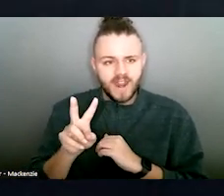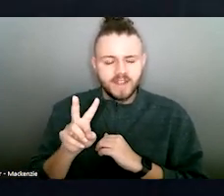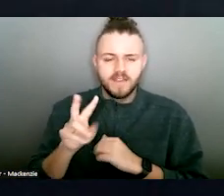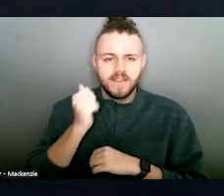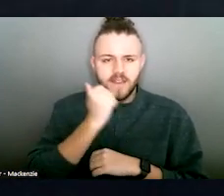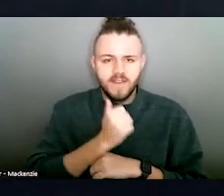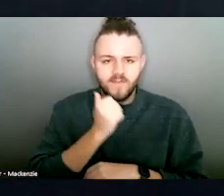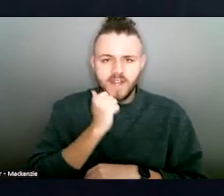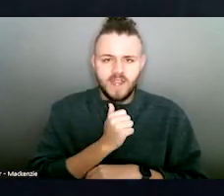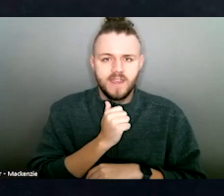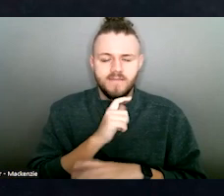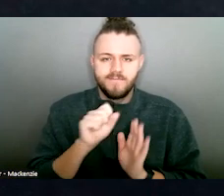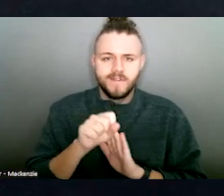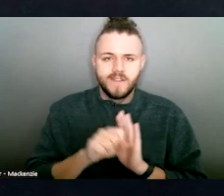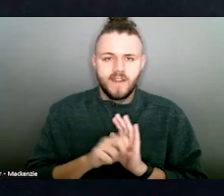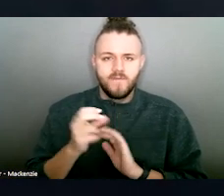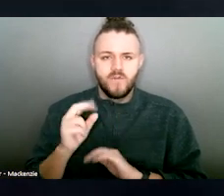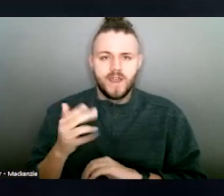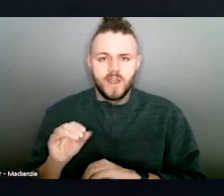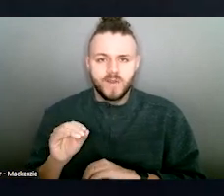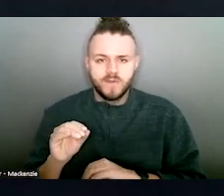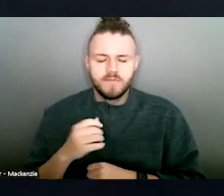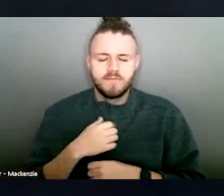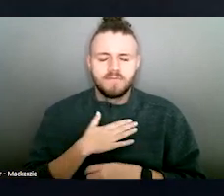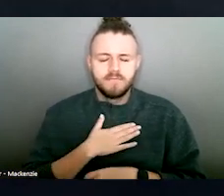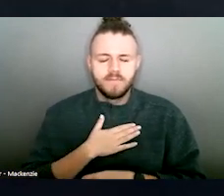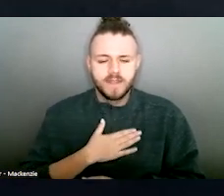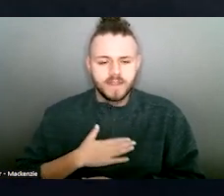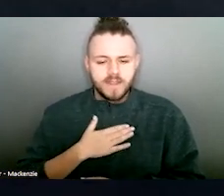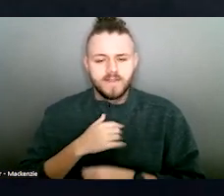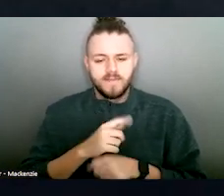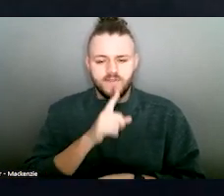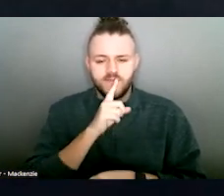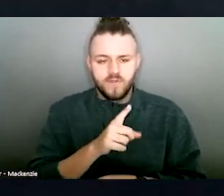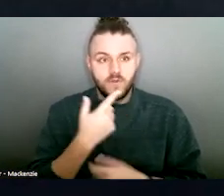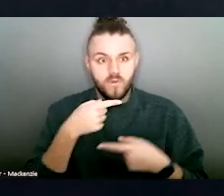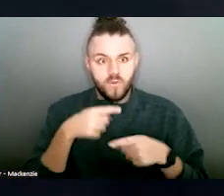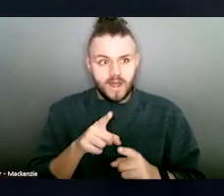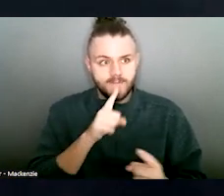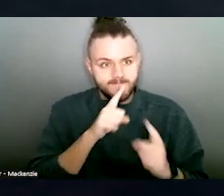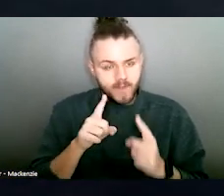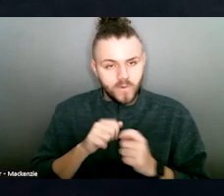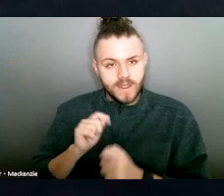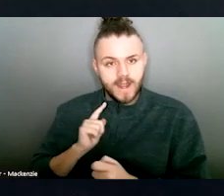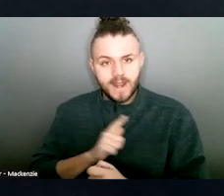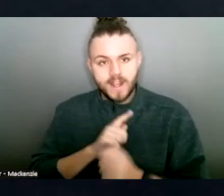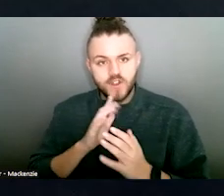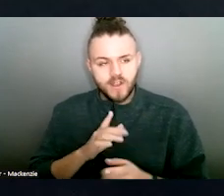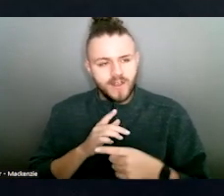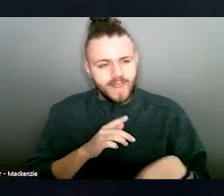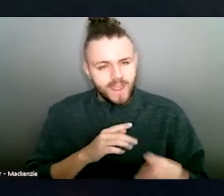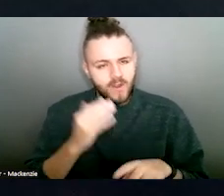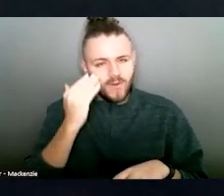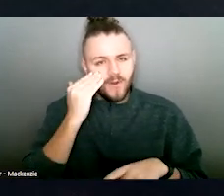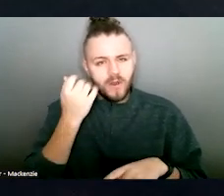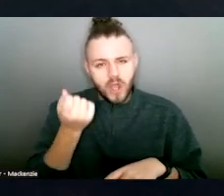of Ohio. Please make sure, as we're meeting with legislators, that they know and understand this